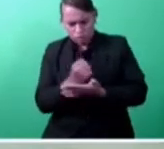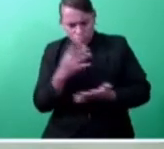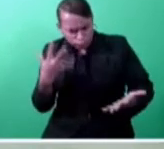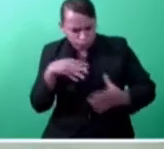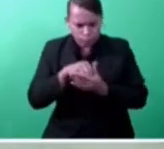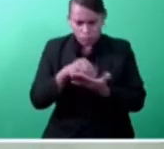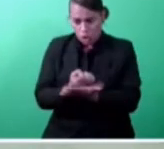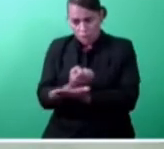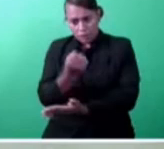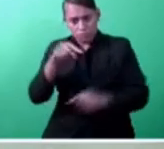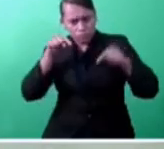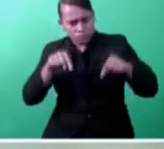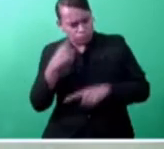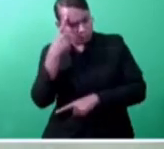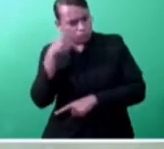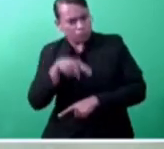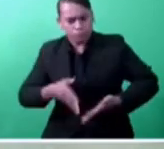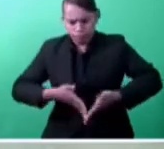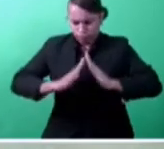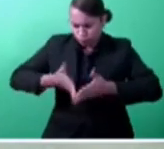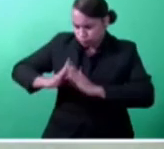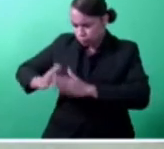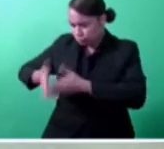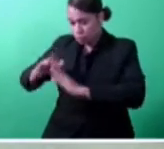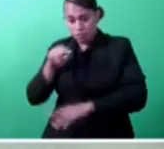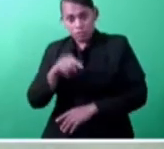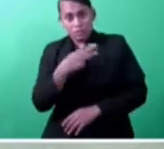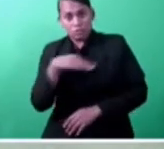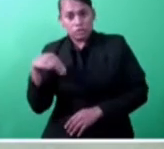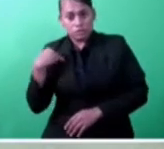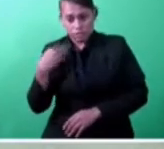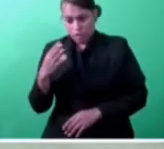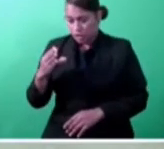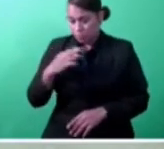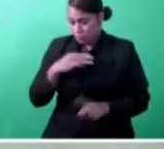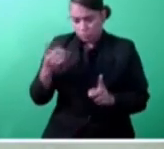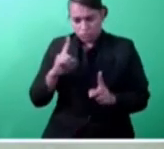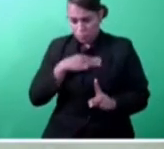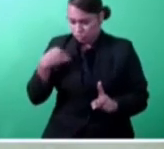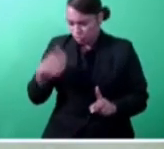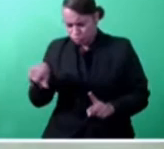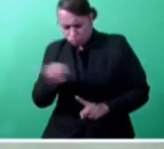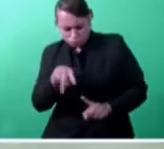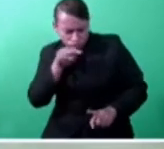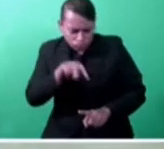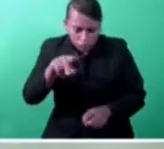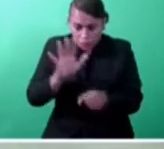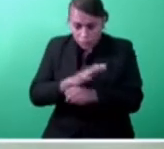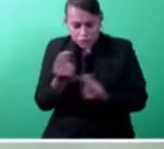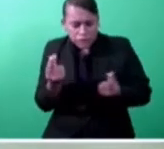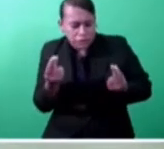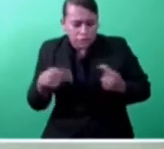the Ministry of Industry, Trade, and Tourism is mandated to implement reforms in ease of doing business to